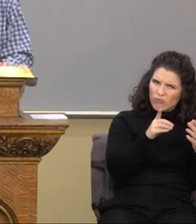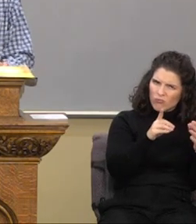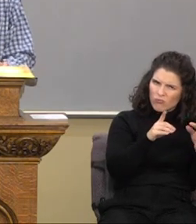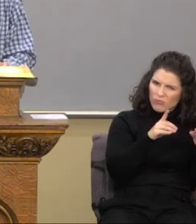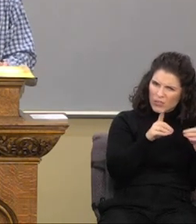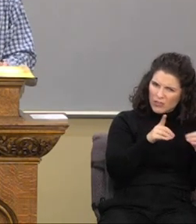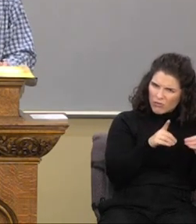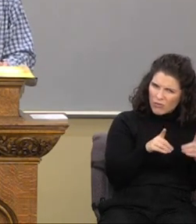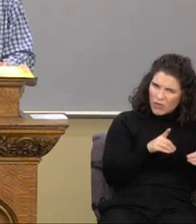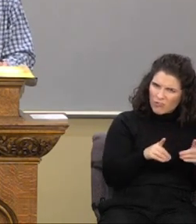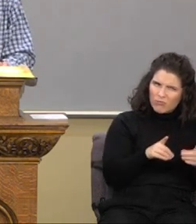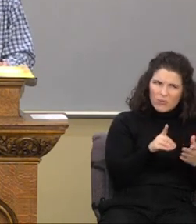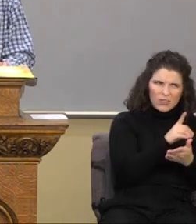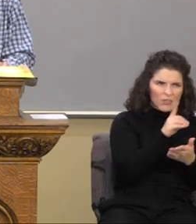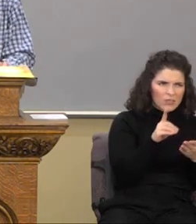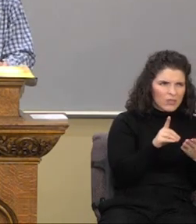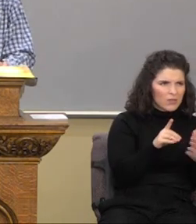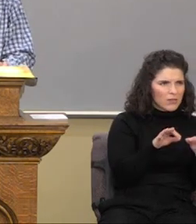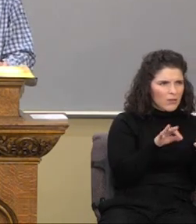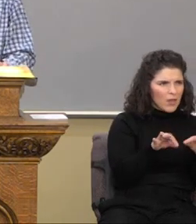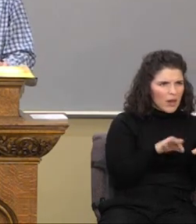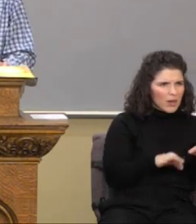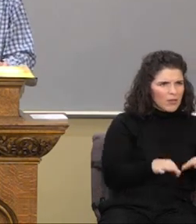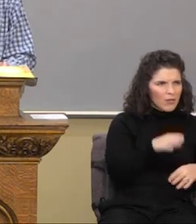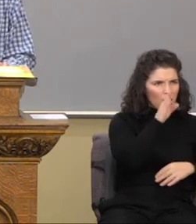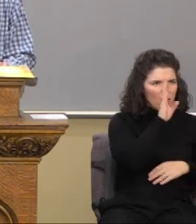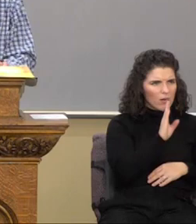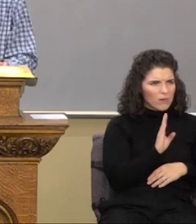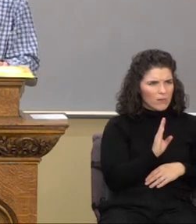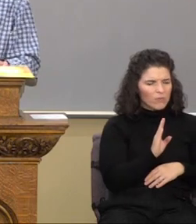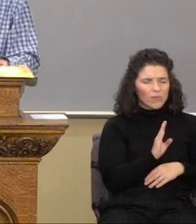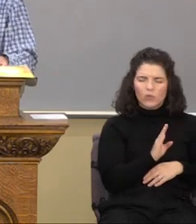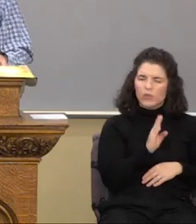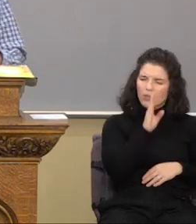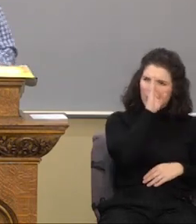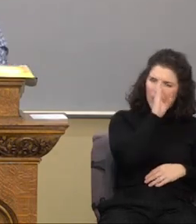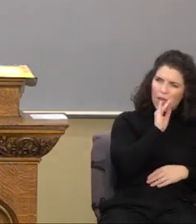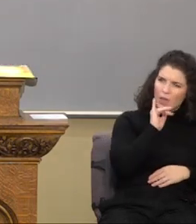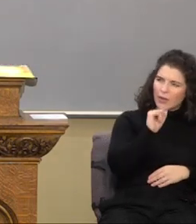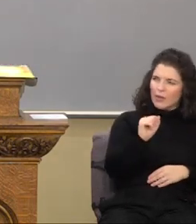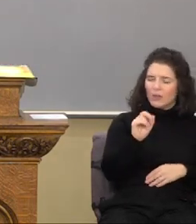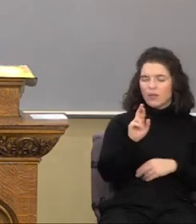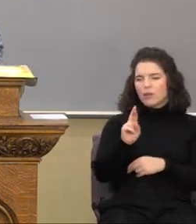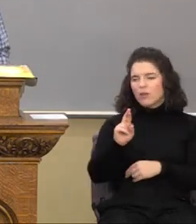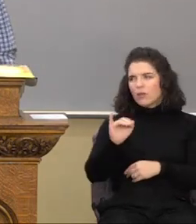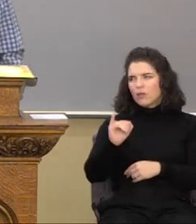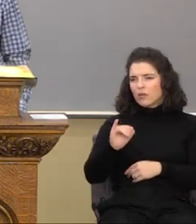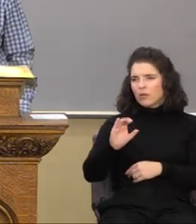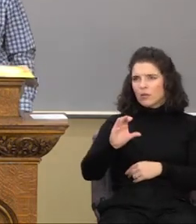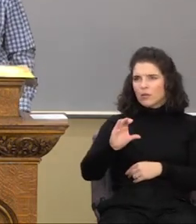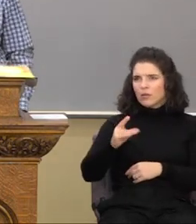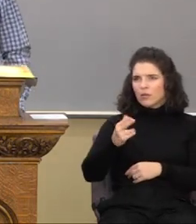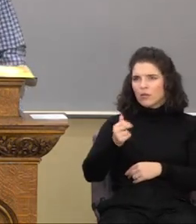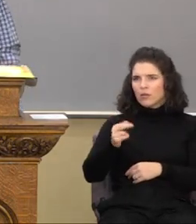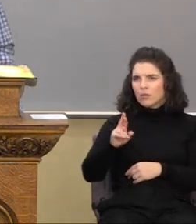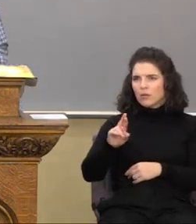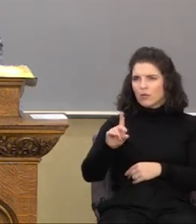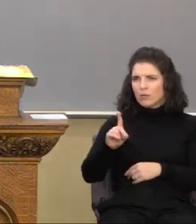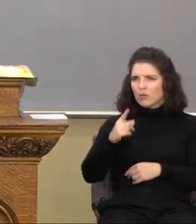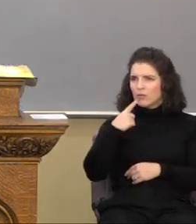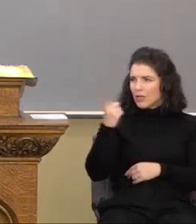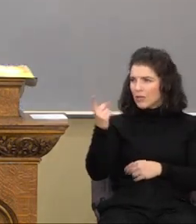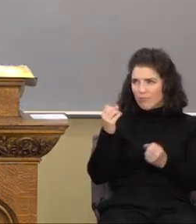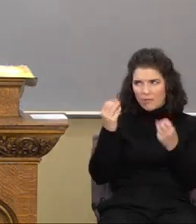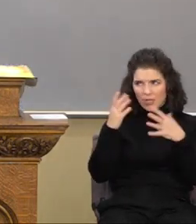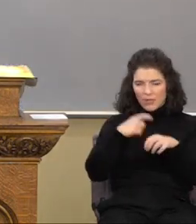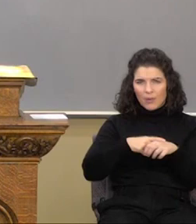I mean, different ways. When the verse says God is, know, Richard said it a million times. God is love, but is love